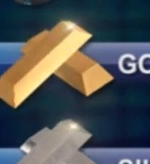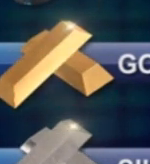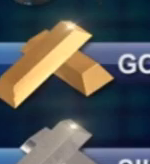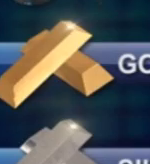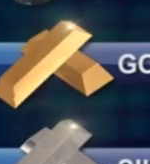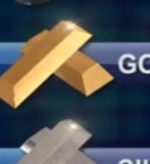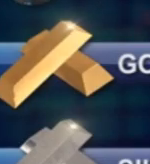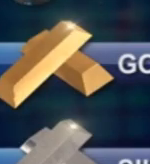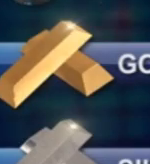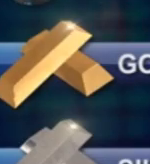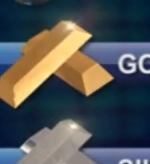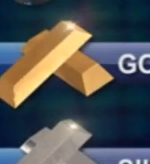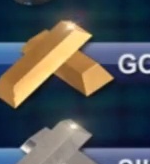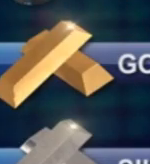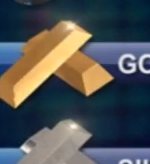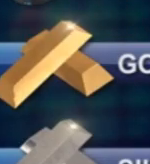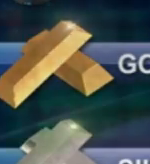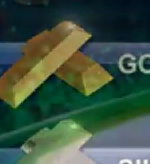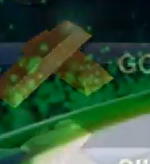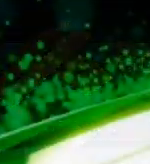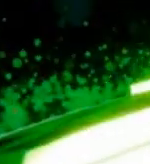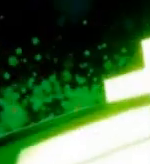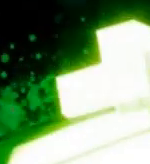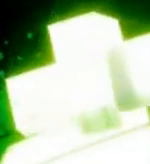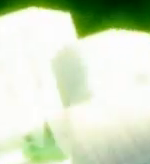silver closed up at $2,288 per ounce.